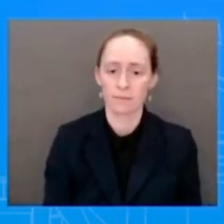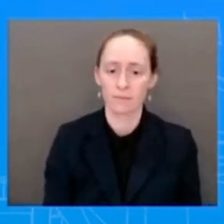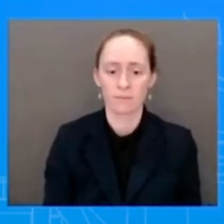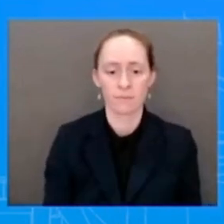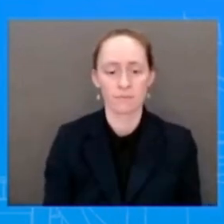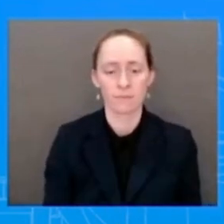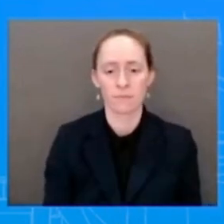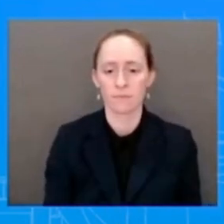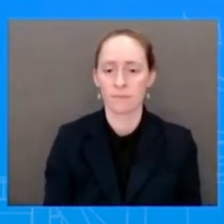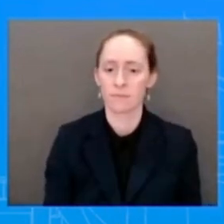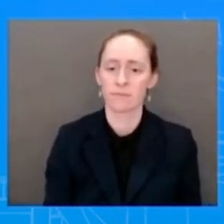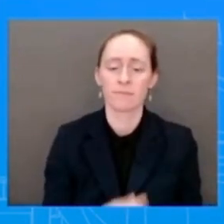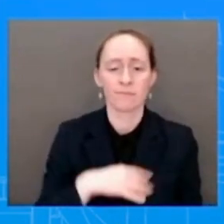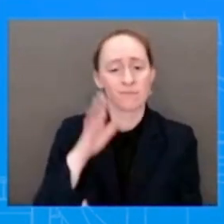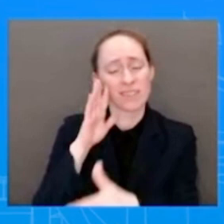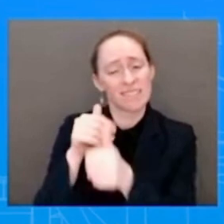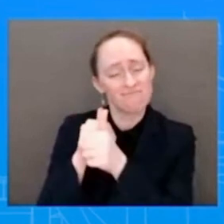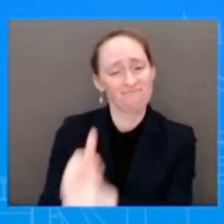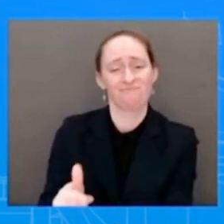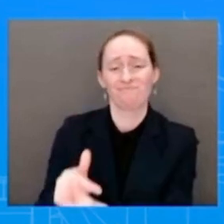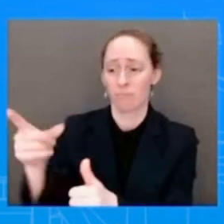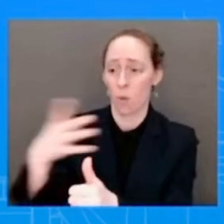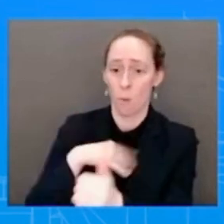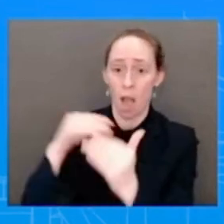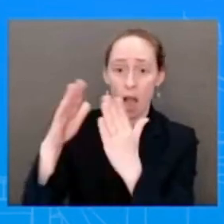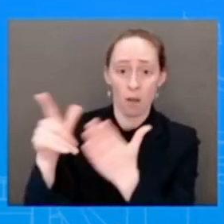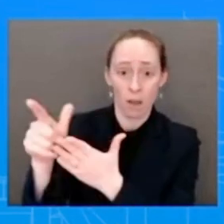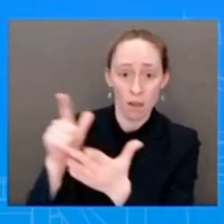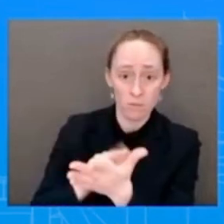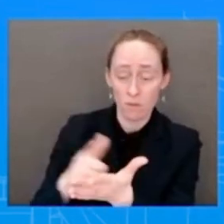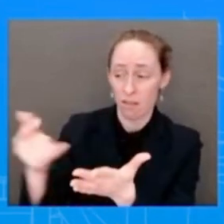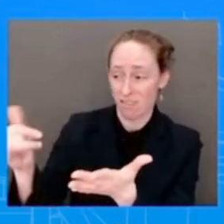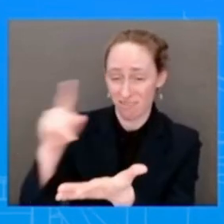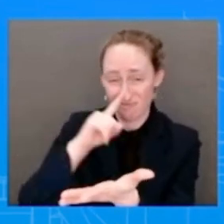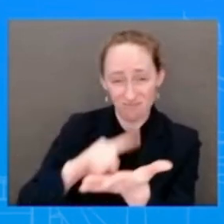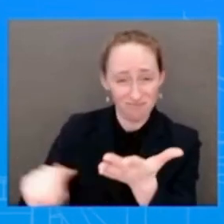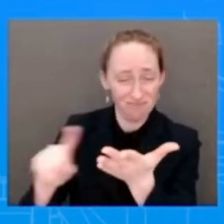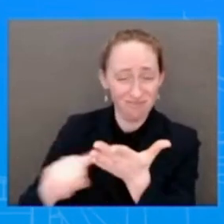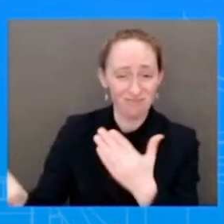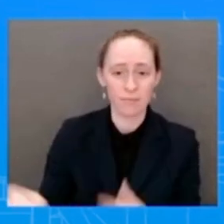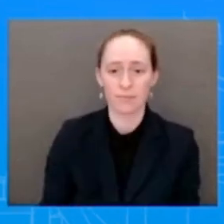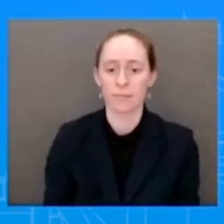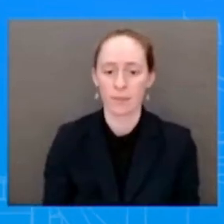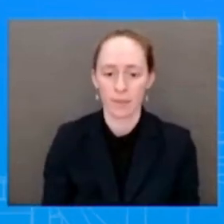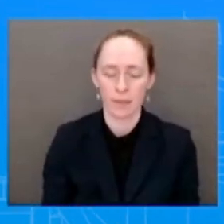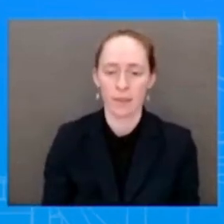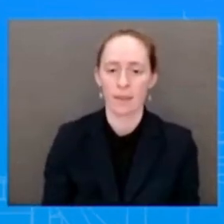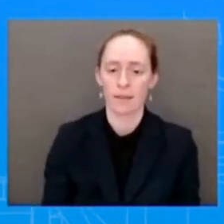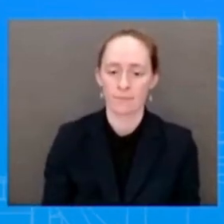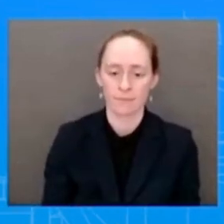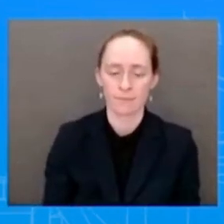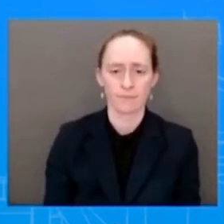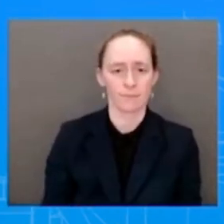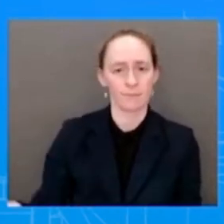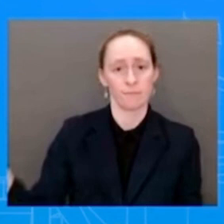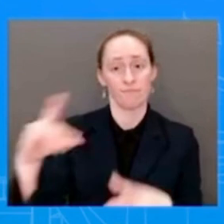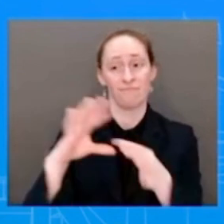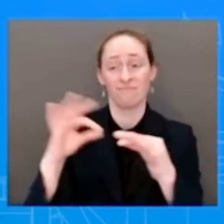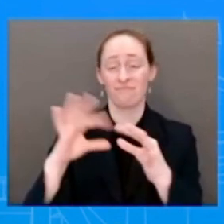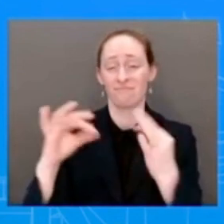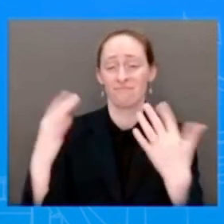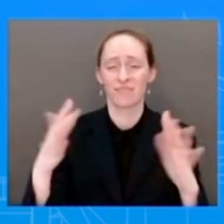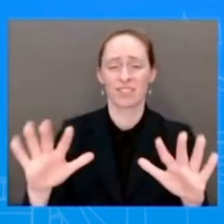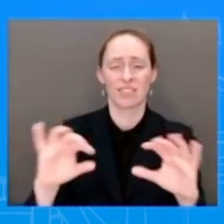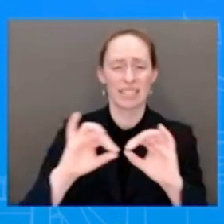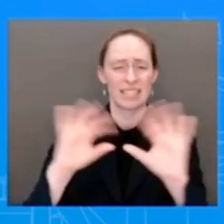ongoing investigations. We've been very, you know, we've been very clear about just ongoing investigations that is led by the